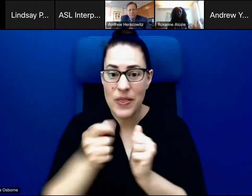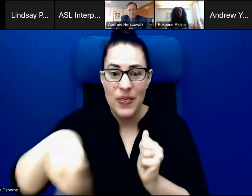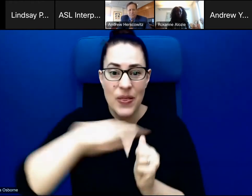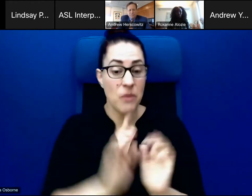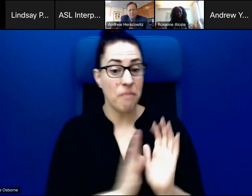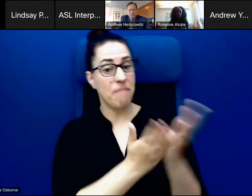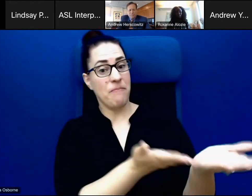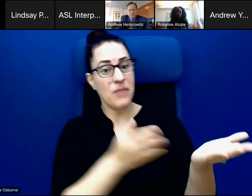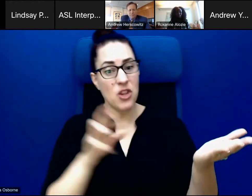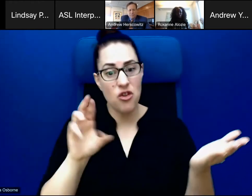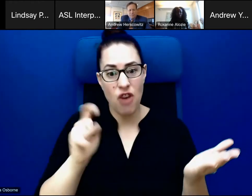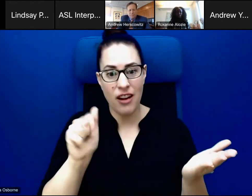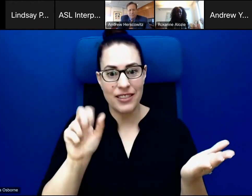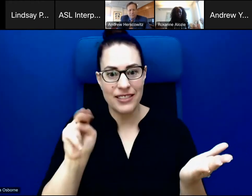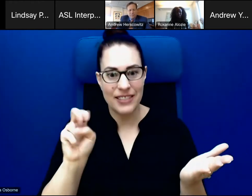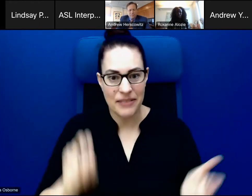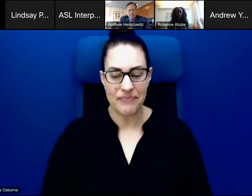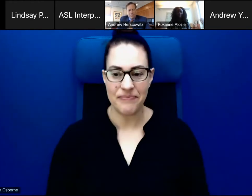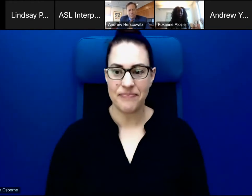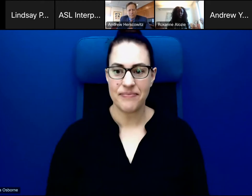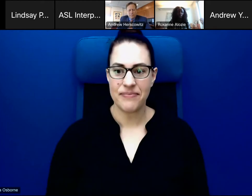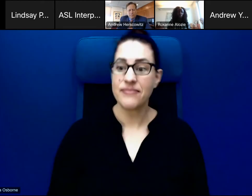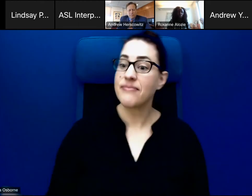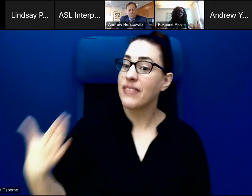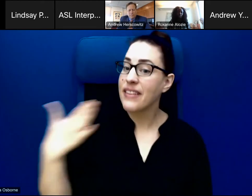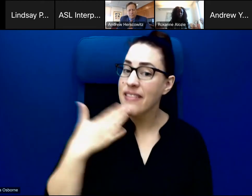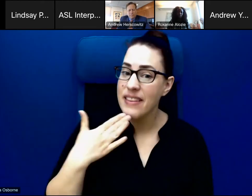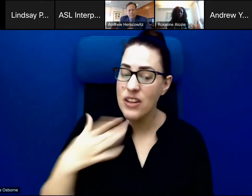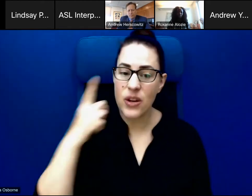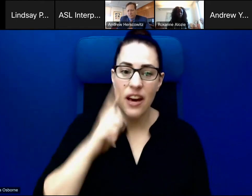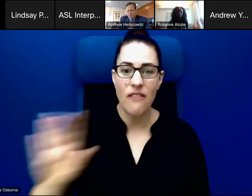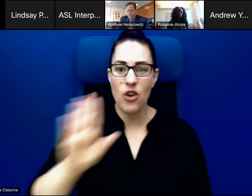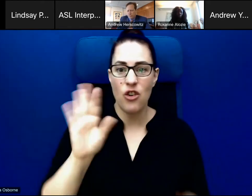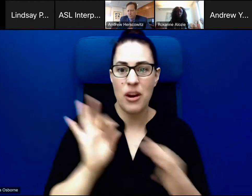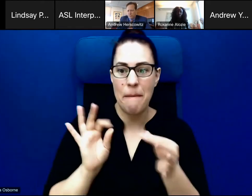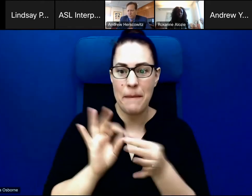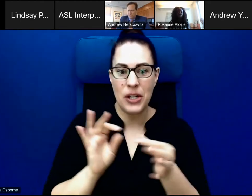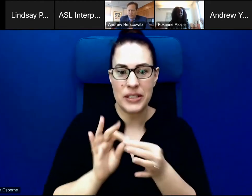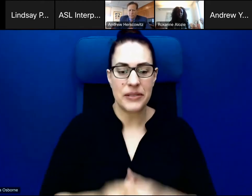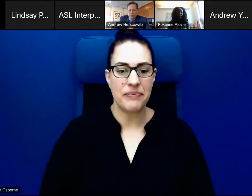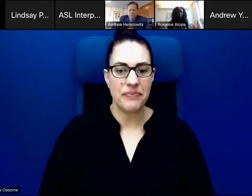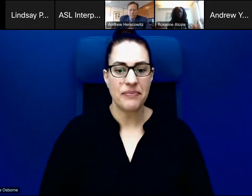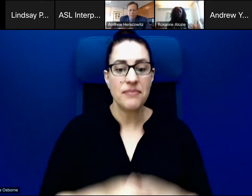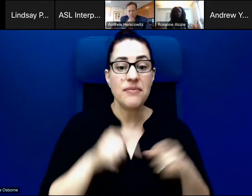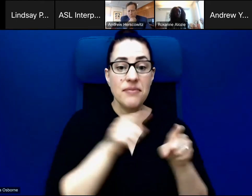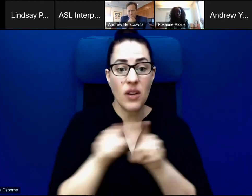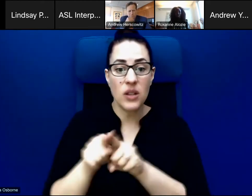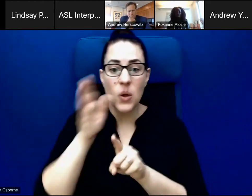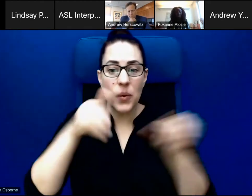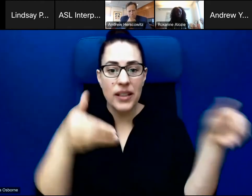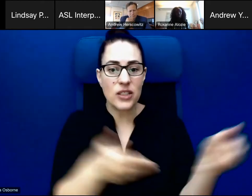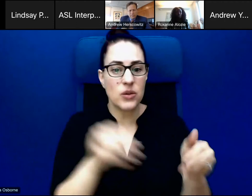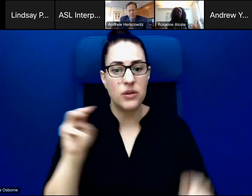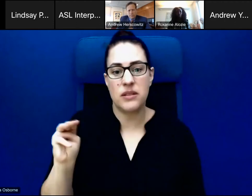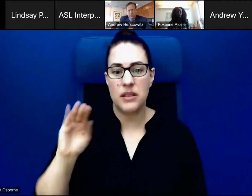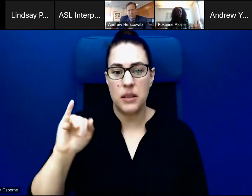Thank you so much for those meaningful remarks. I'd also like to introduce to you Michelle Zarniak. Michelle Zarniak